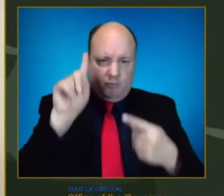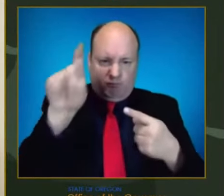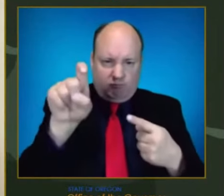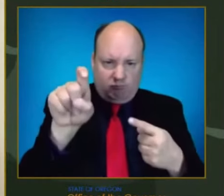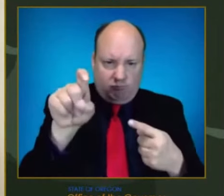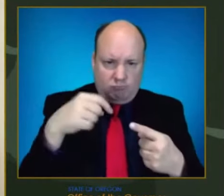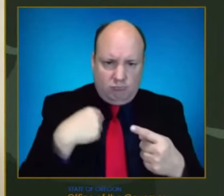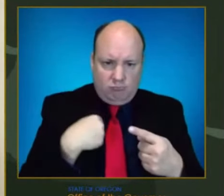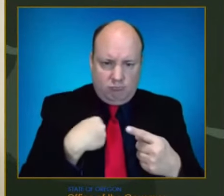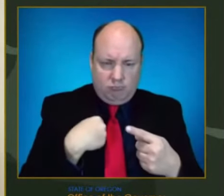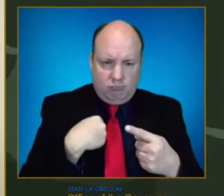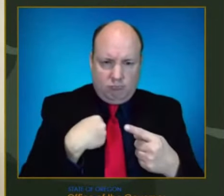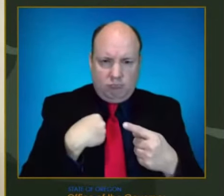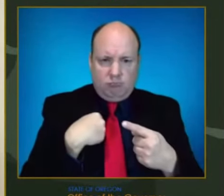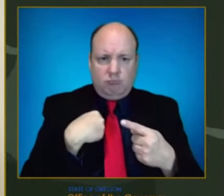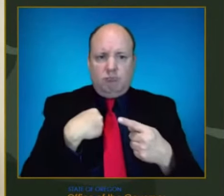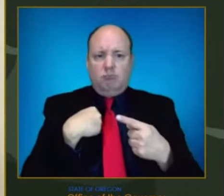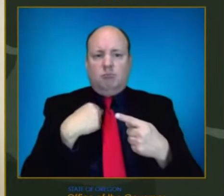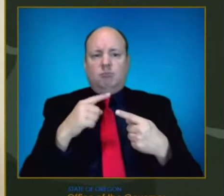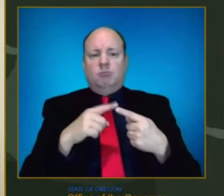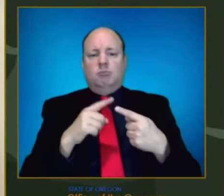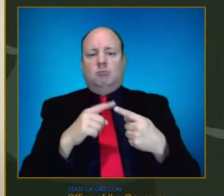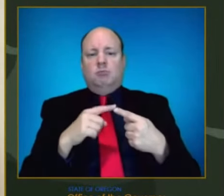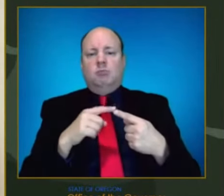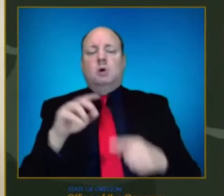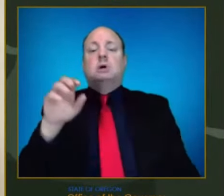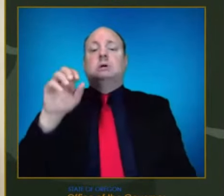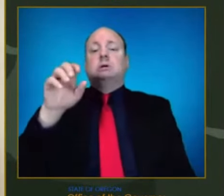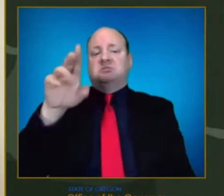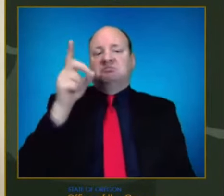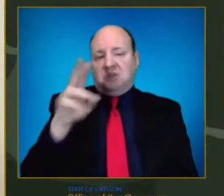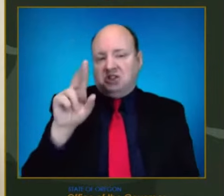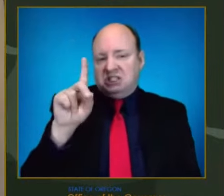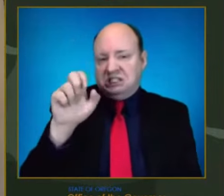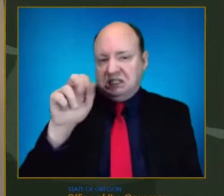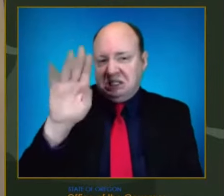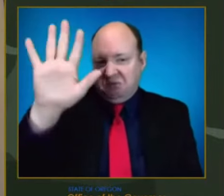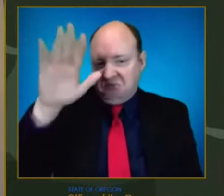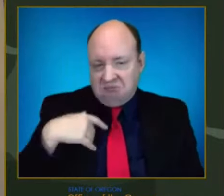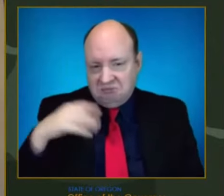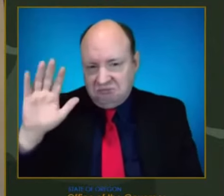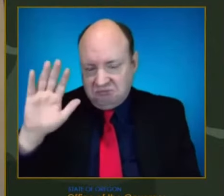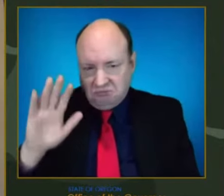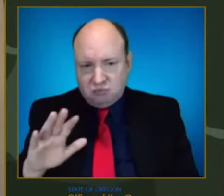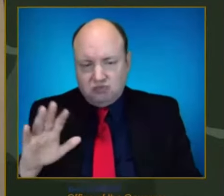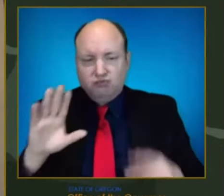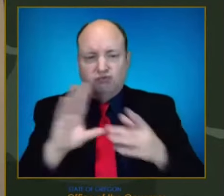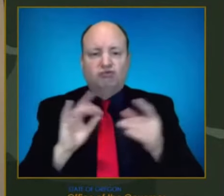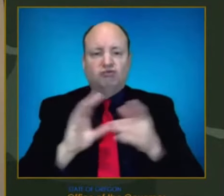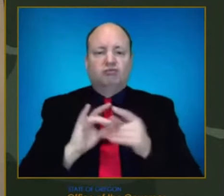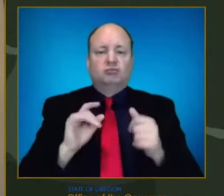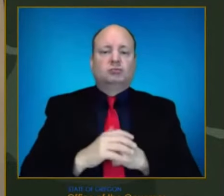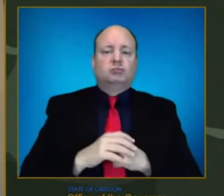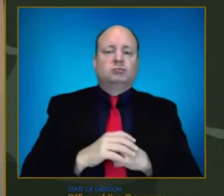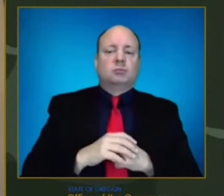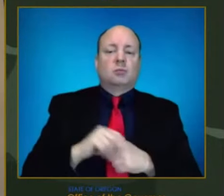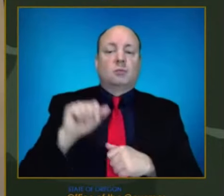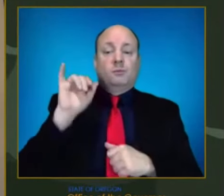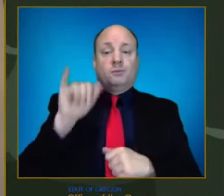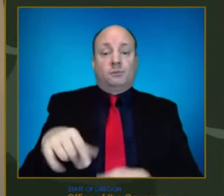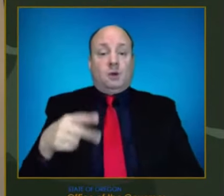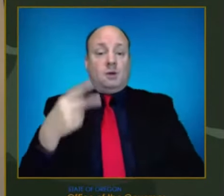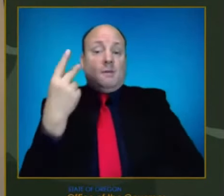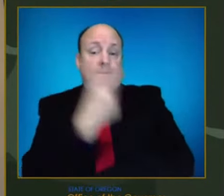Thank you, Lynn. This is Dean Seidlinger. What we know about vaccinations against Omicron is still